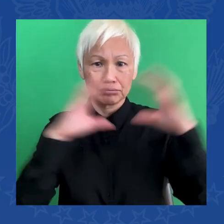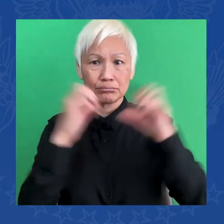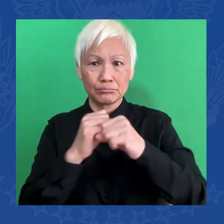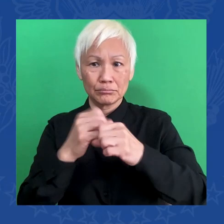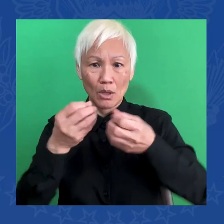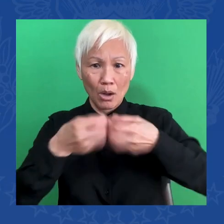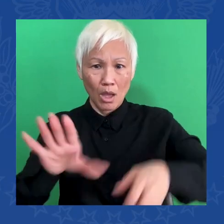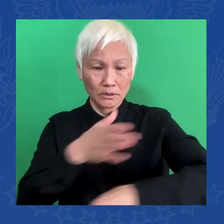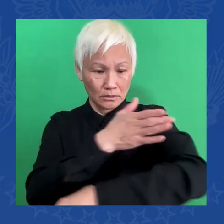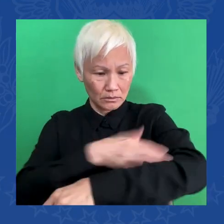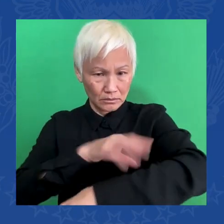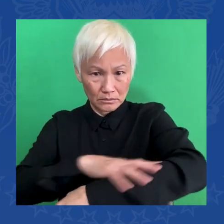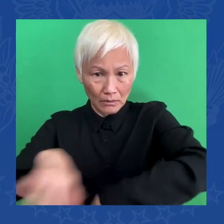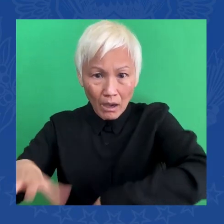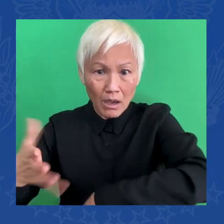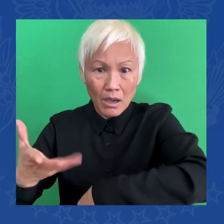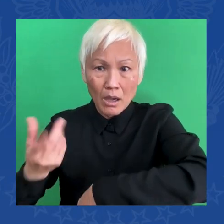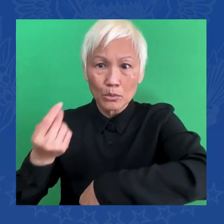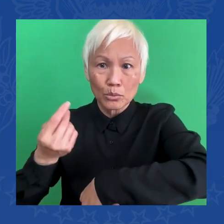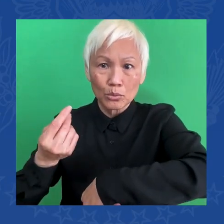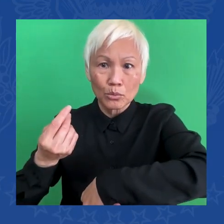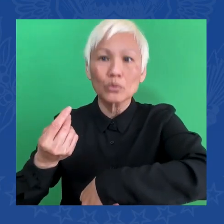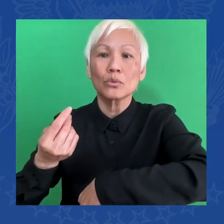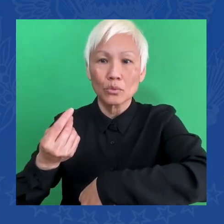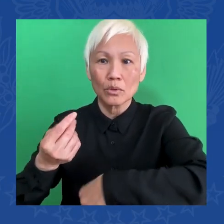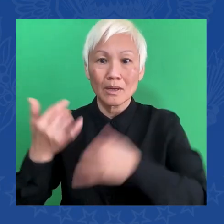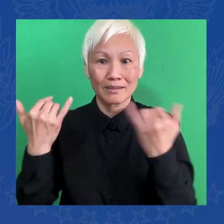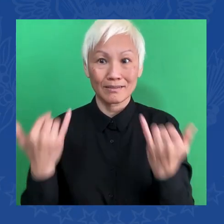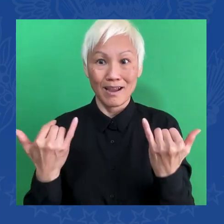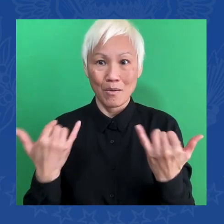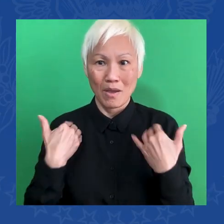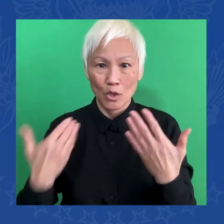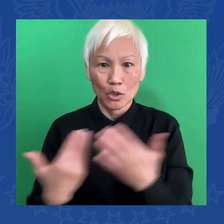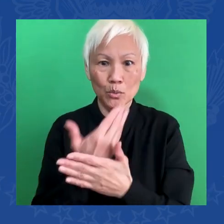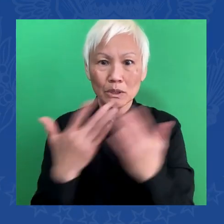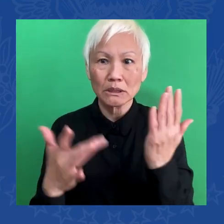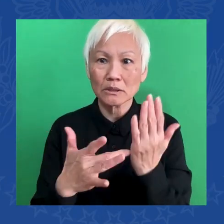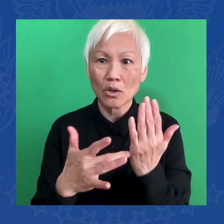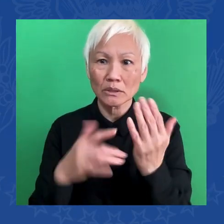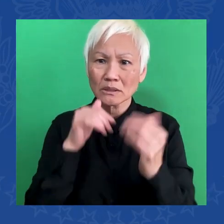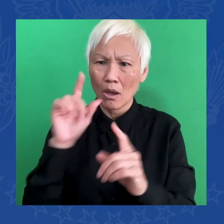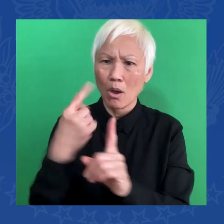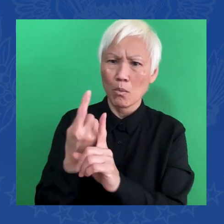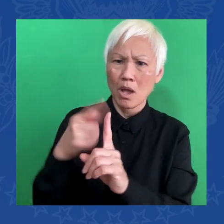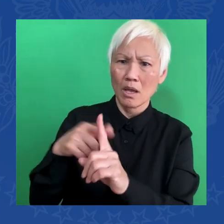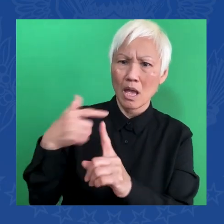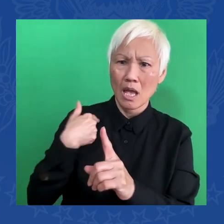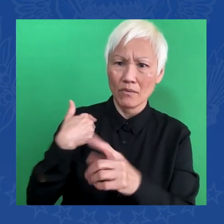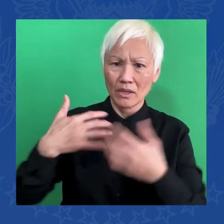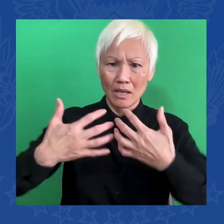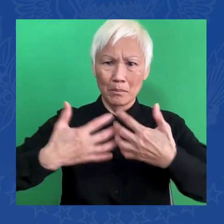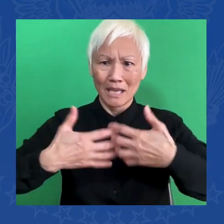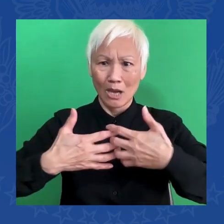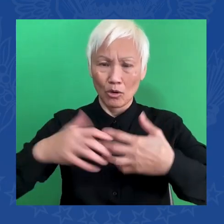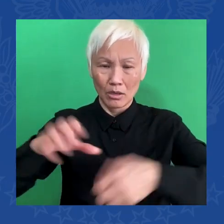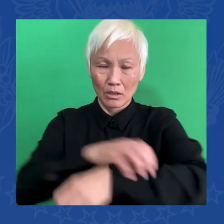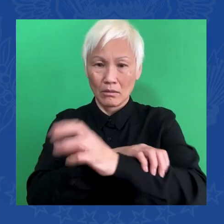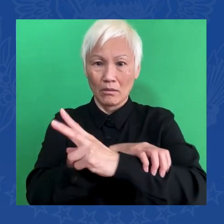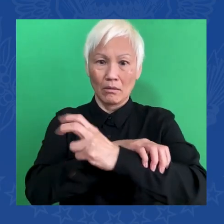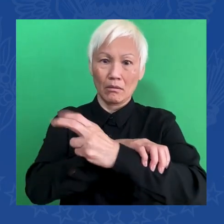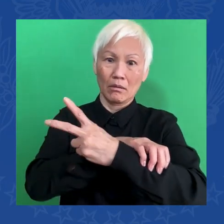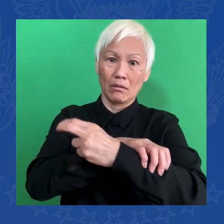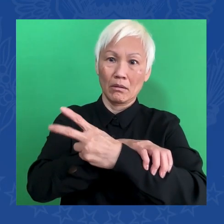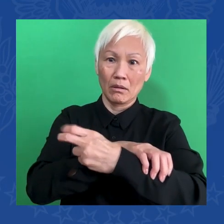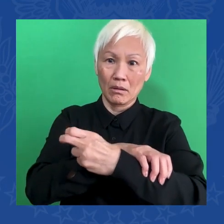spouse or a child. It's remarkable. We'll also hear from Dr. I'm going to mispronounce